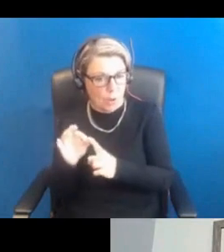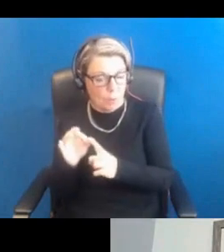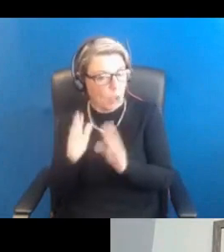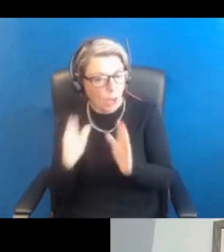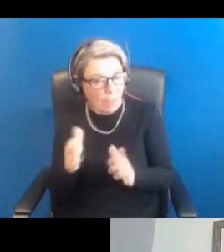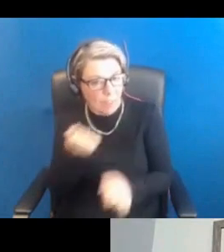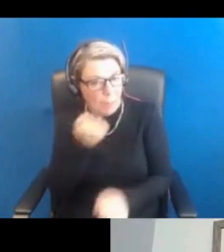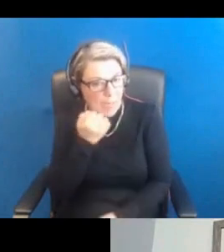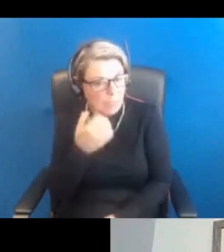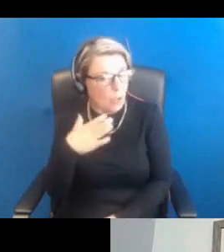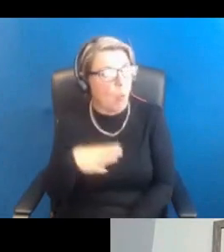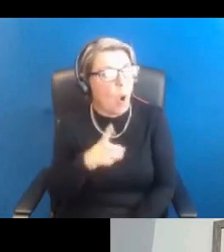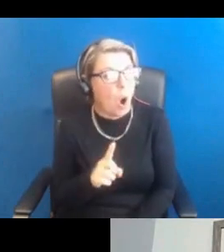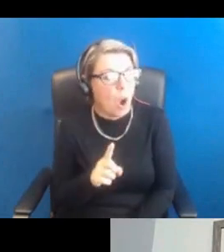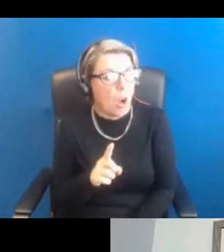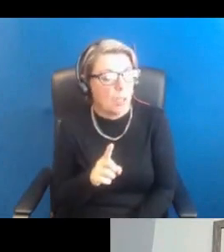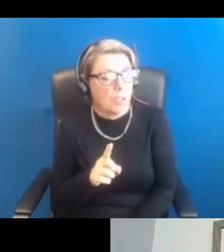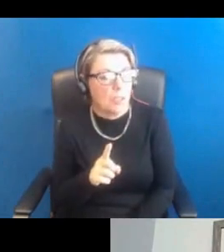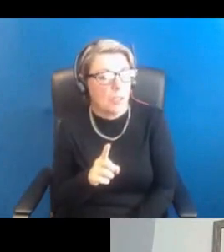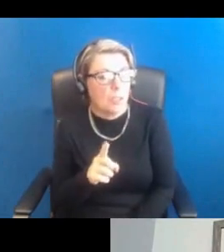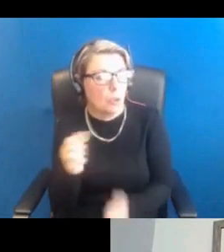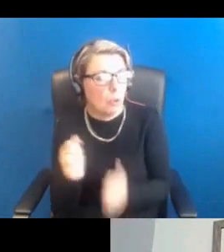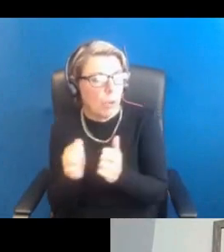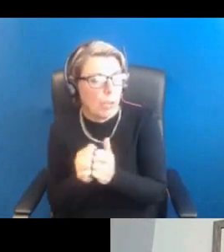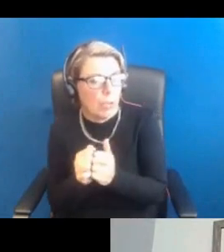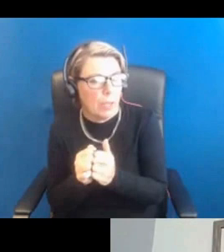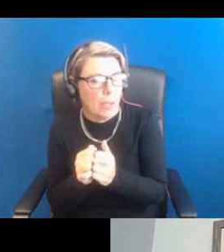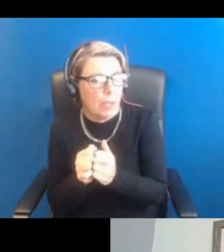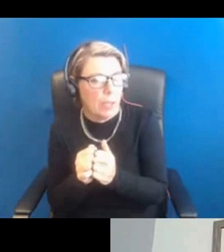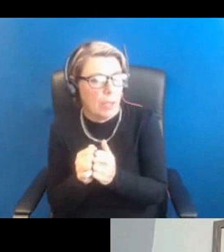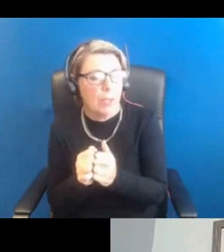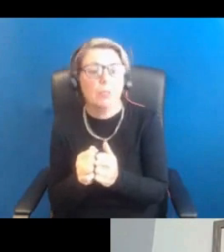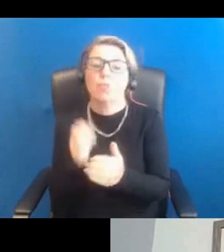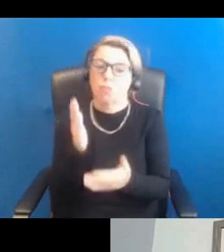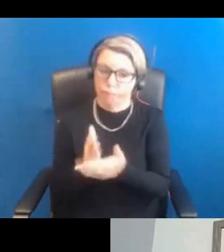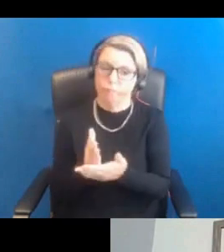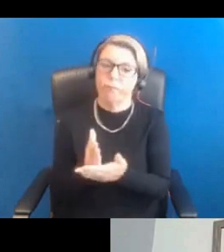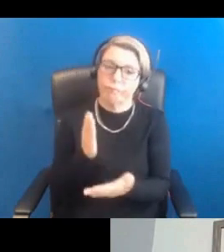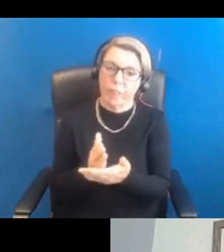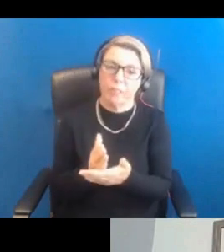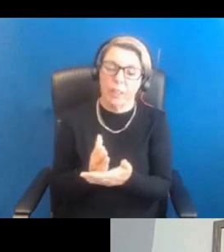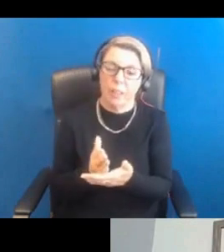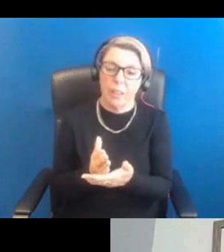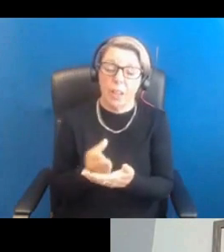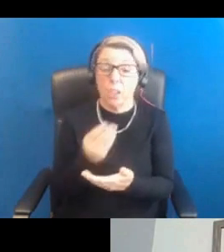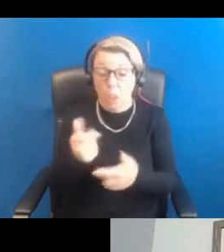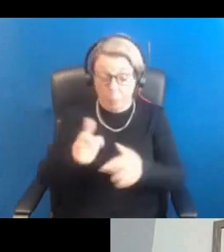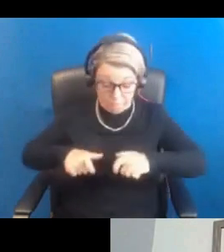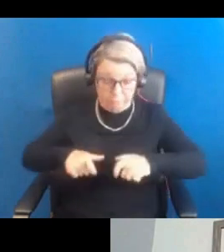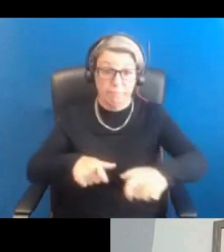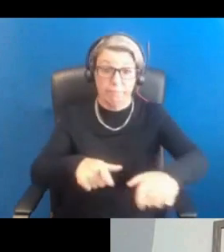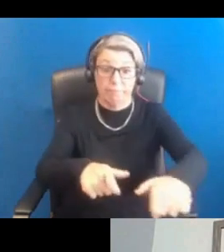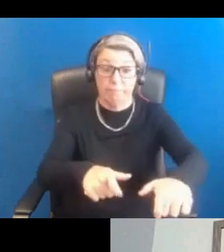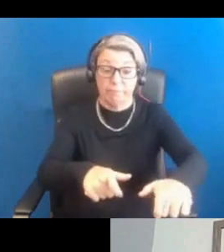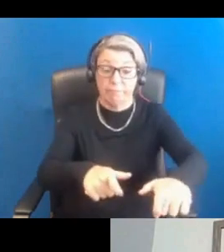have periods if they don't want to. Do you agree with that? Yes, yes, absolutely. And some people will take it continuously. Some people will